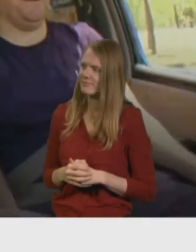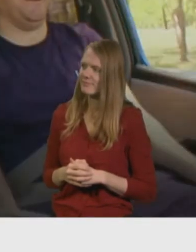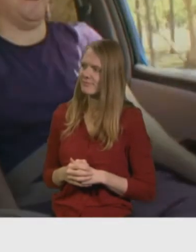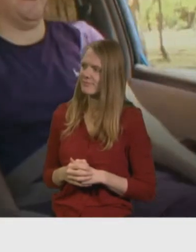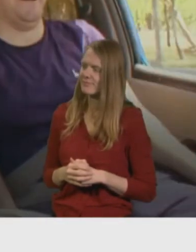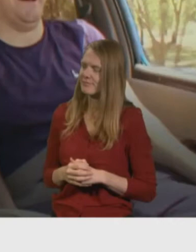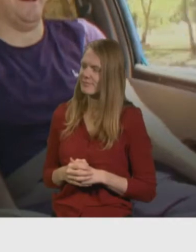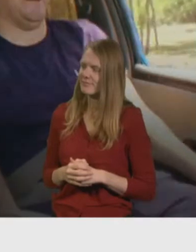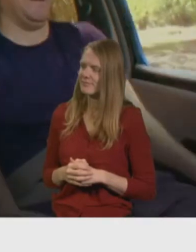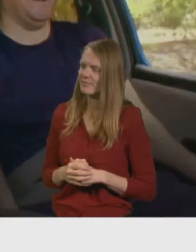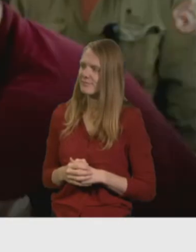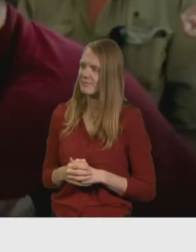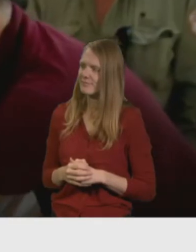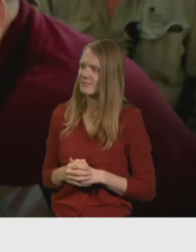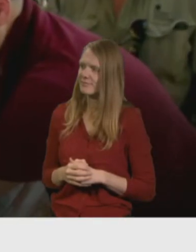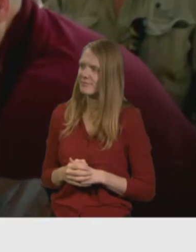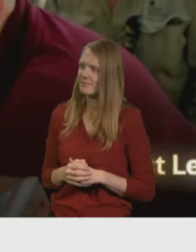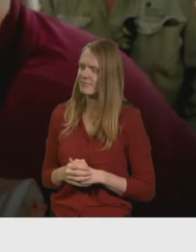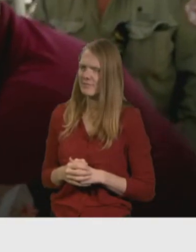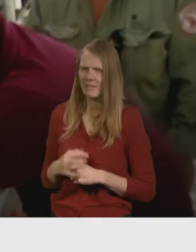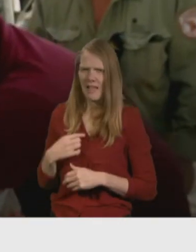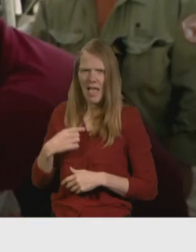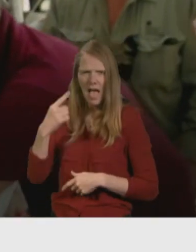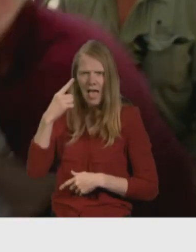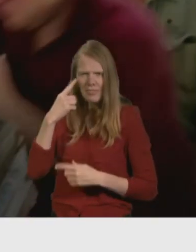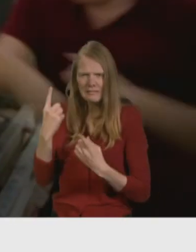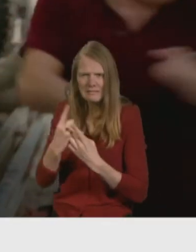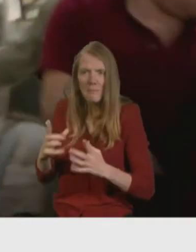i don't